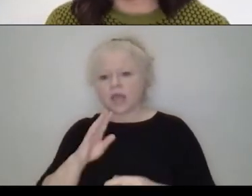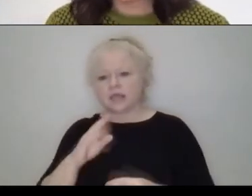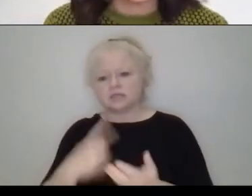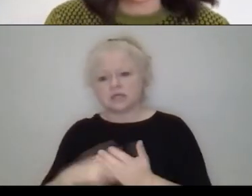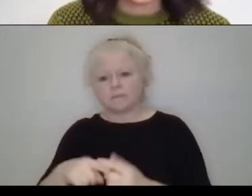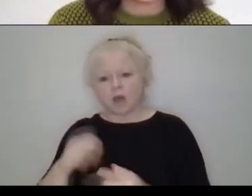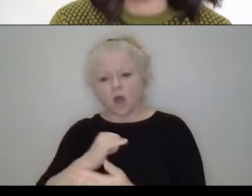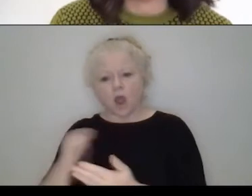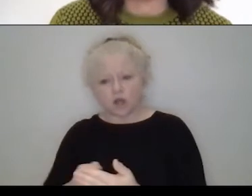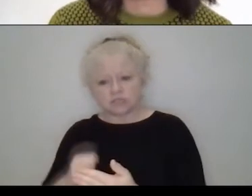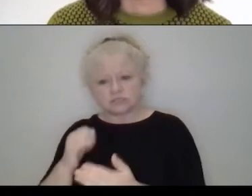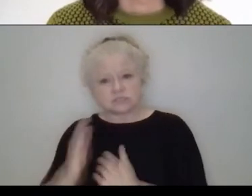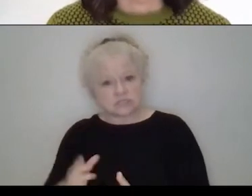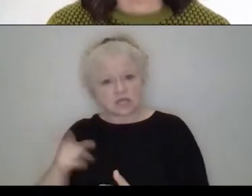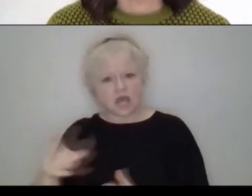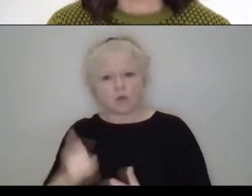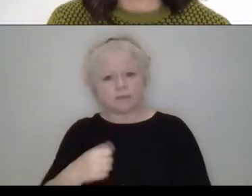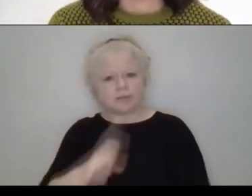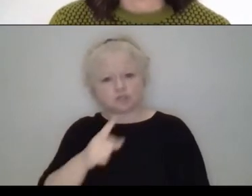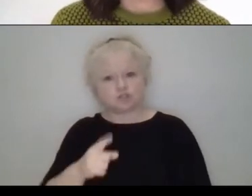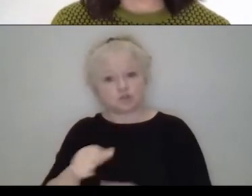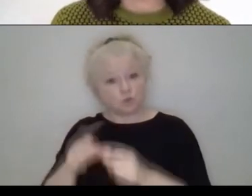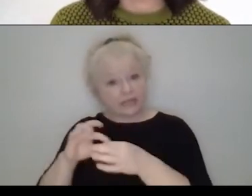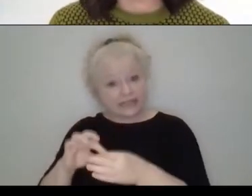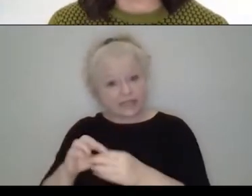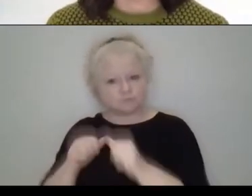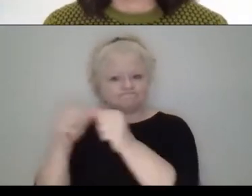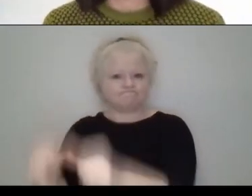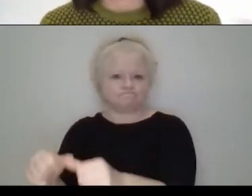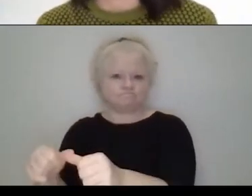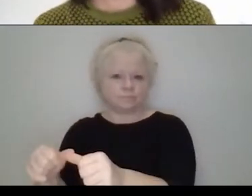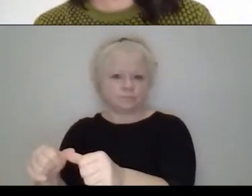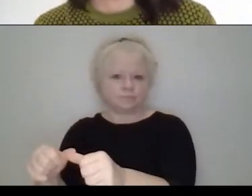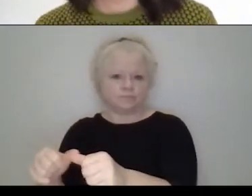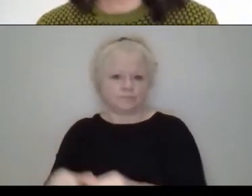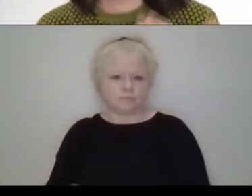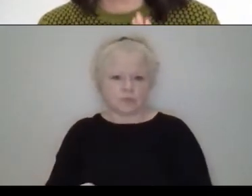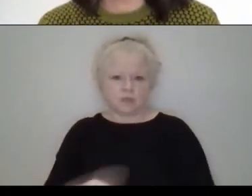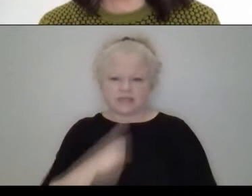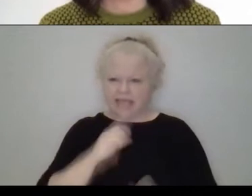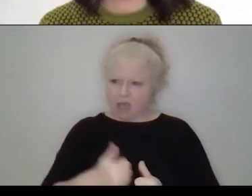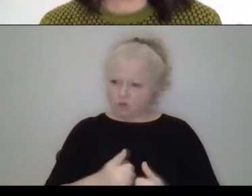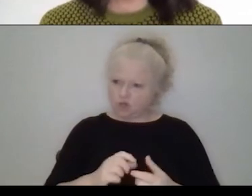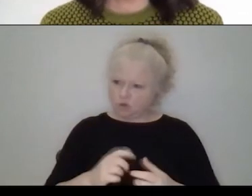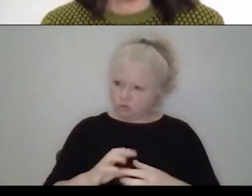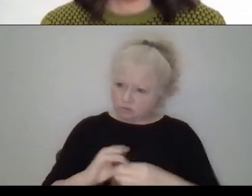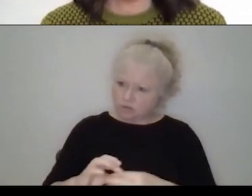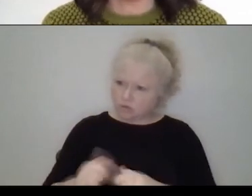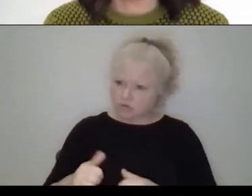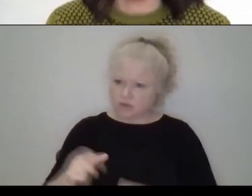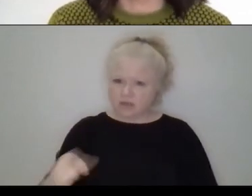is to create a long-term relationship. And every time when people ask me how, how do I relate it with them? I mean, they're like a super